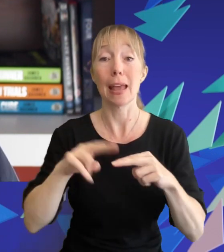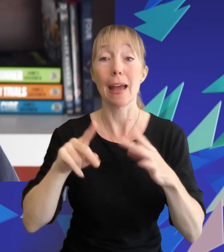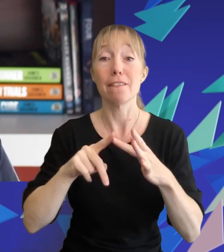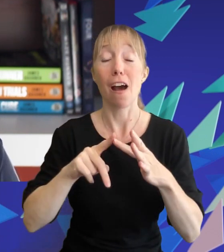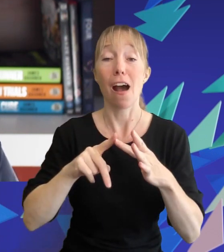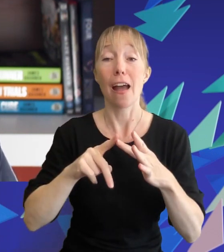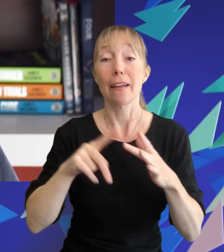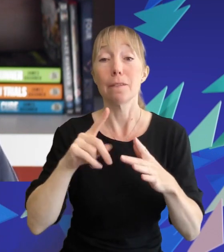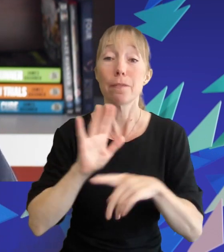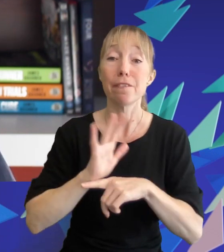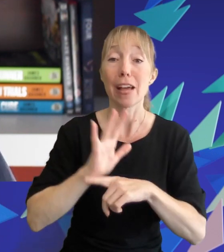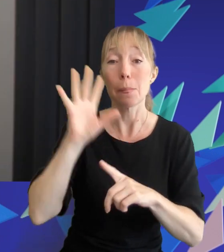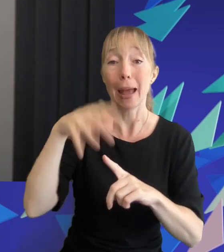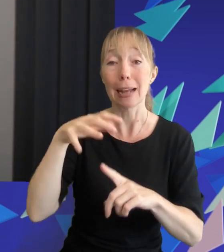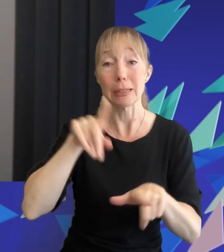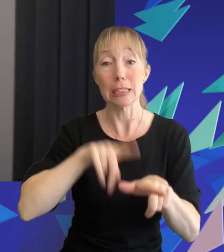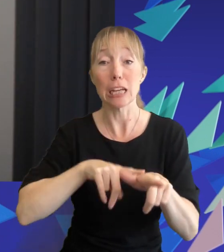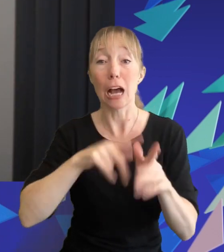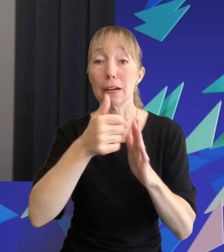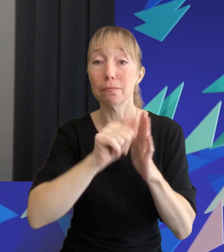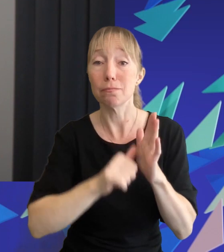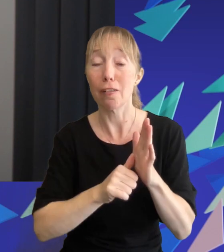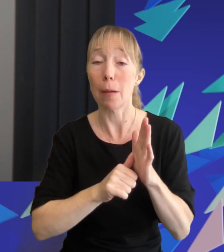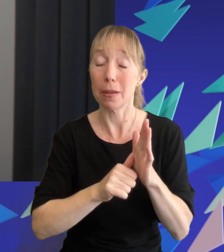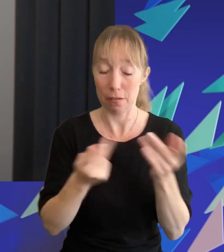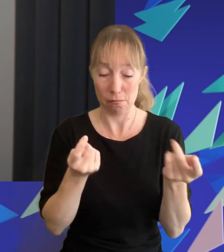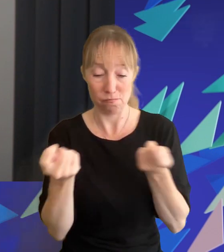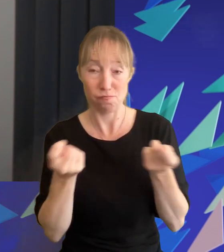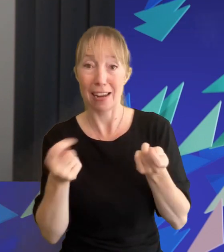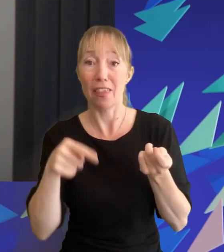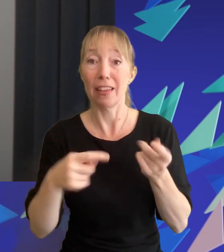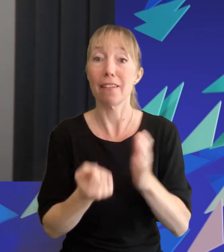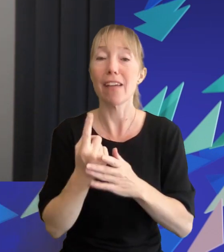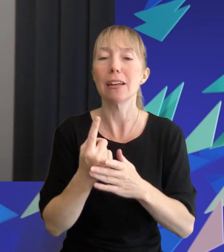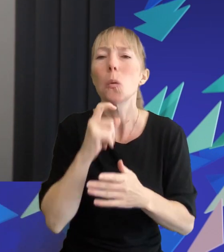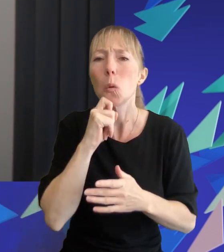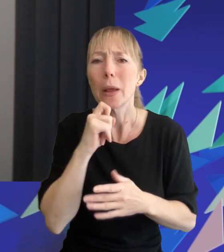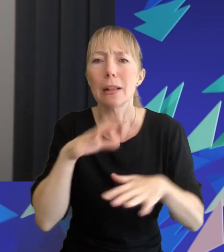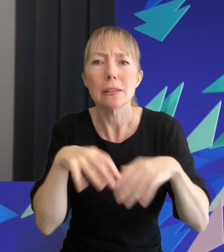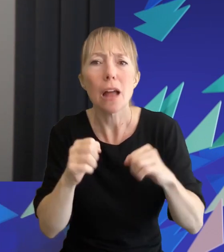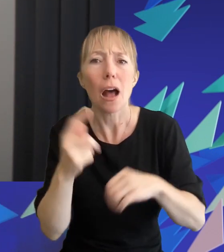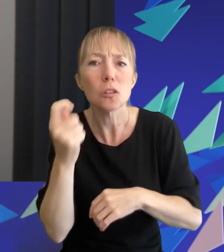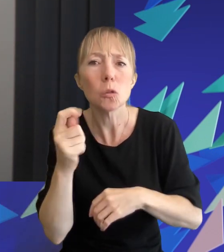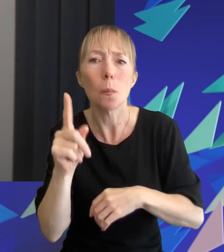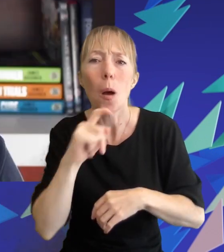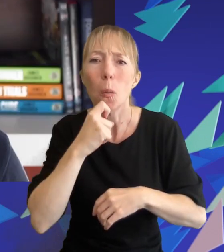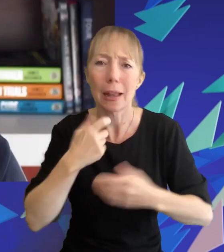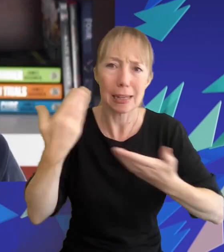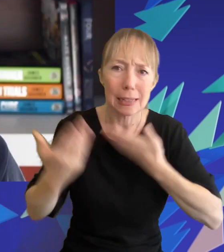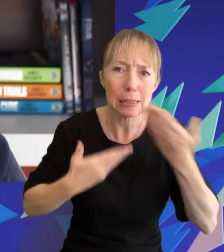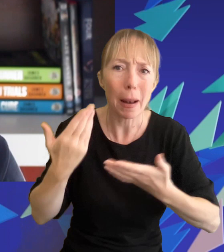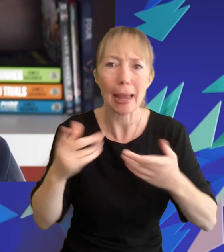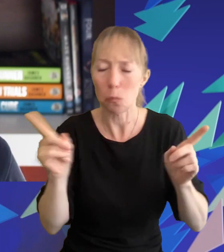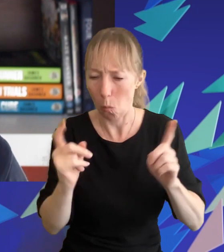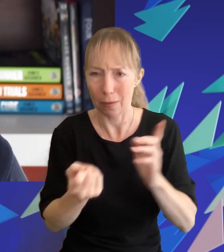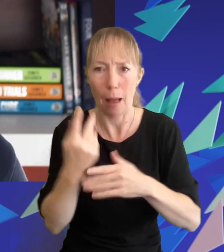young programmers who curated this event we promised we're about to get started in a few moments but first we just want to quickly explain how everything's going to run like